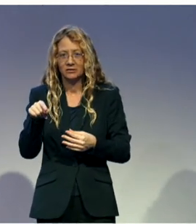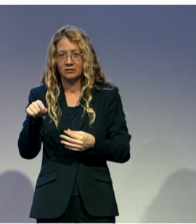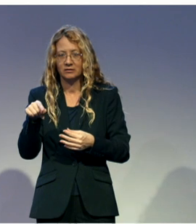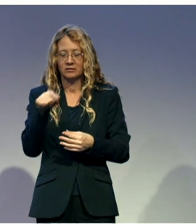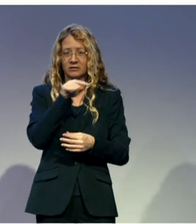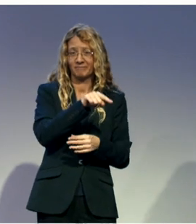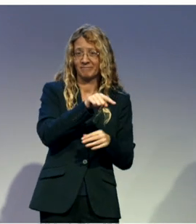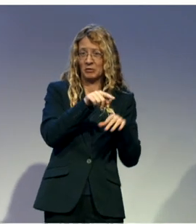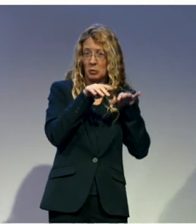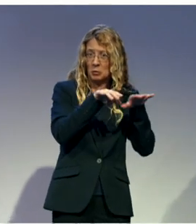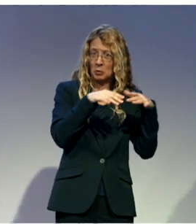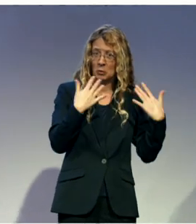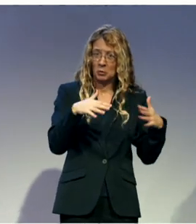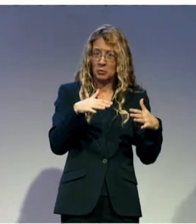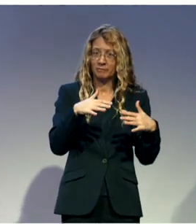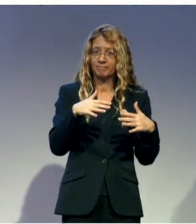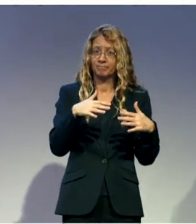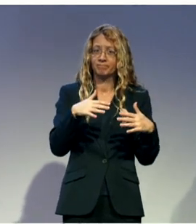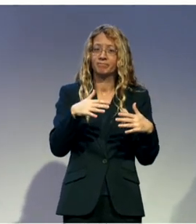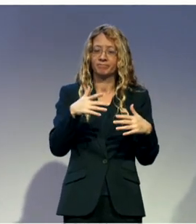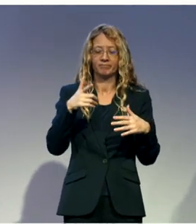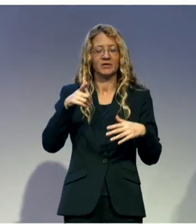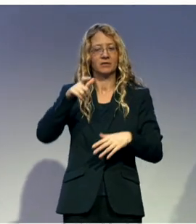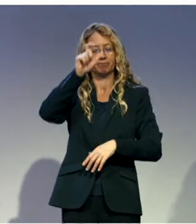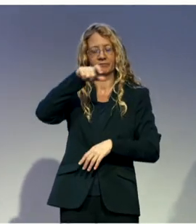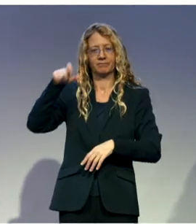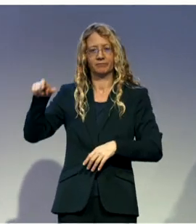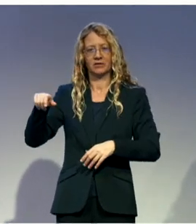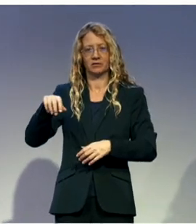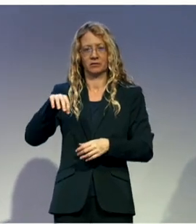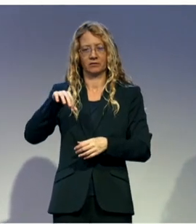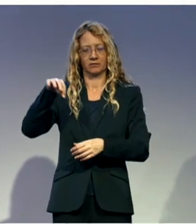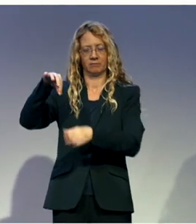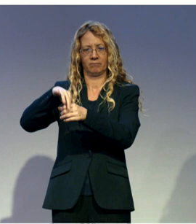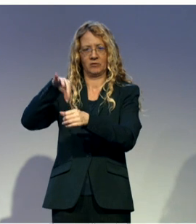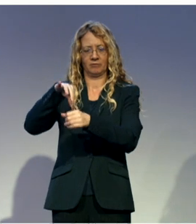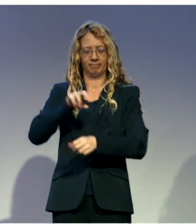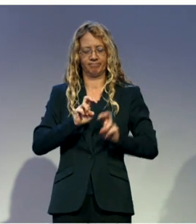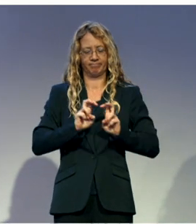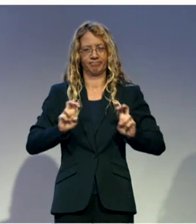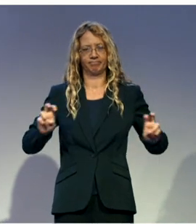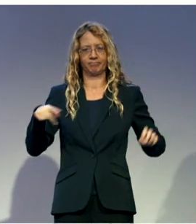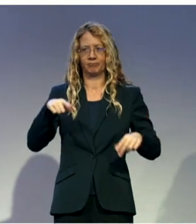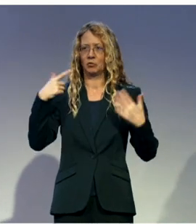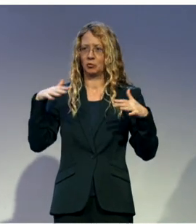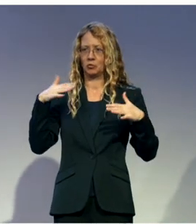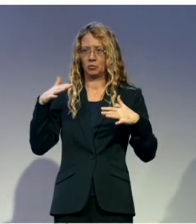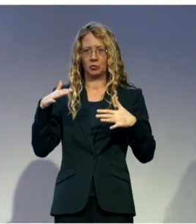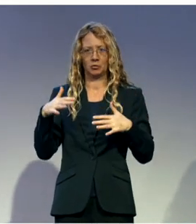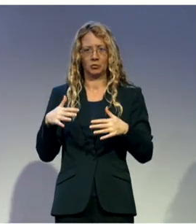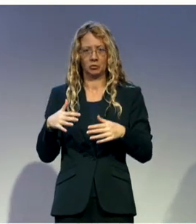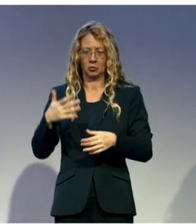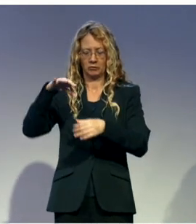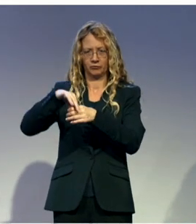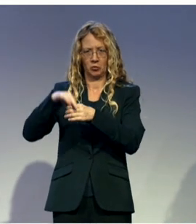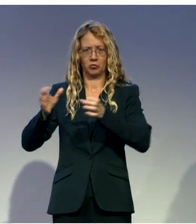to support us, but the challenge was mainly to do with ignorance. And as you know, when